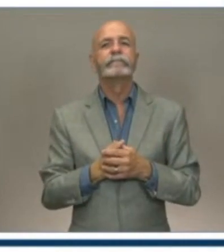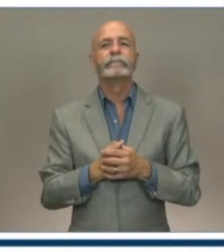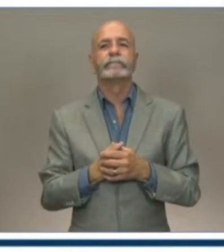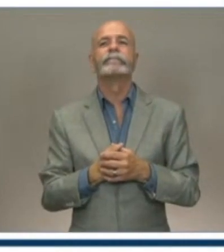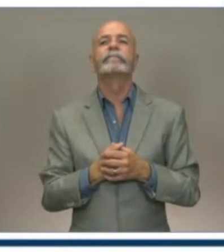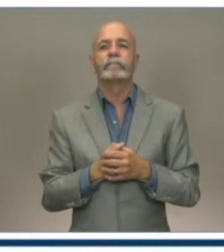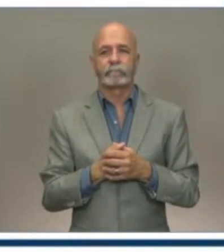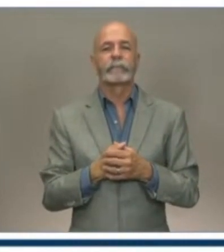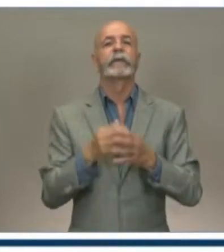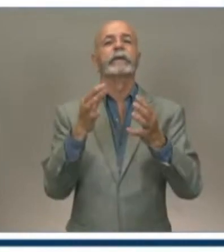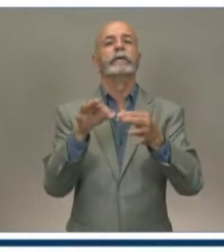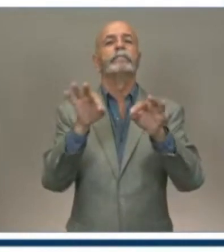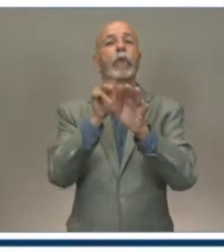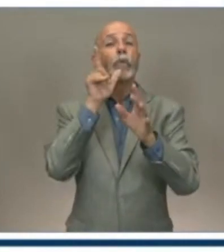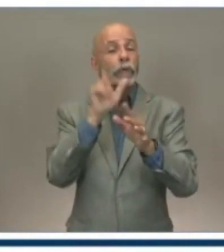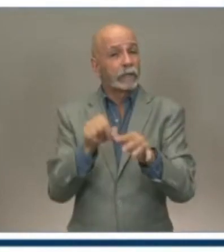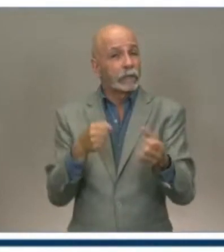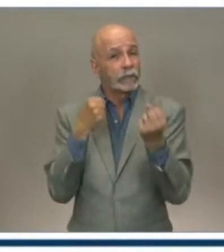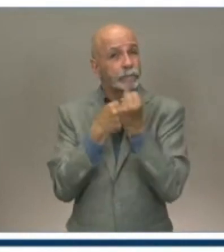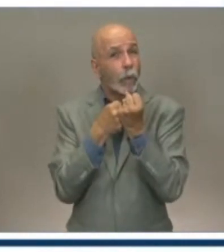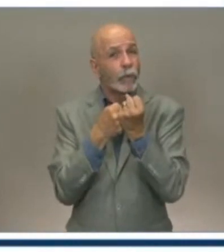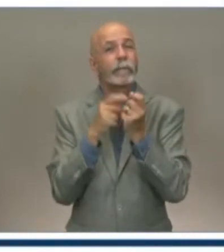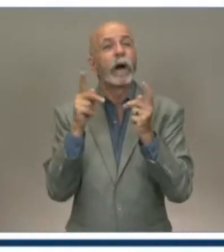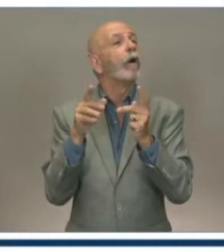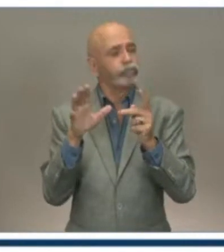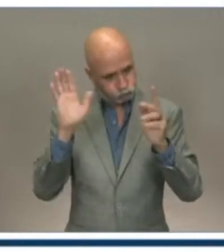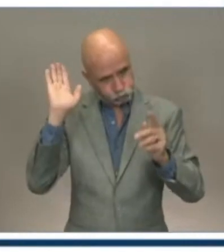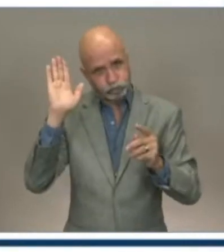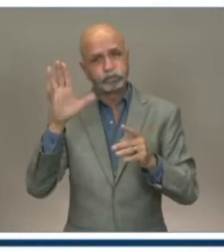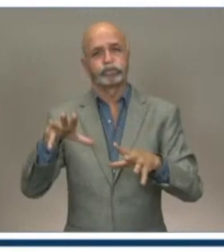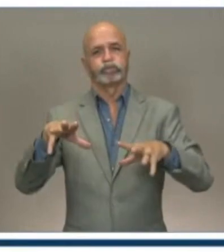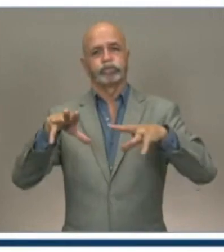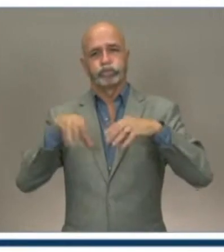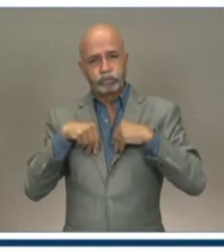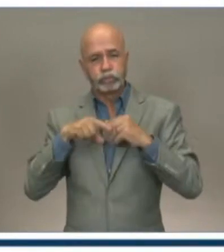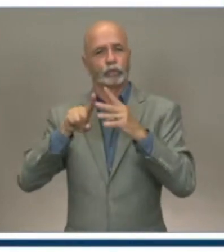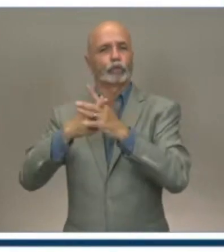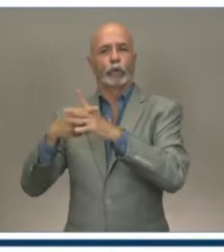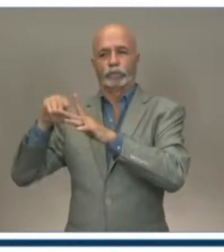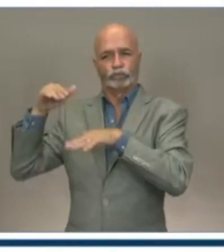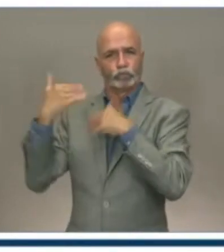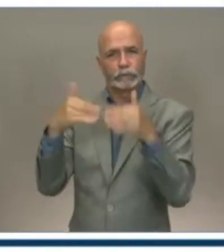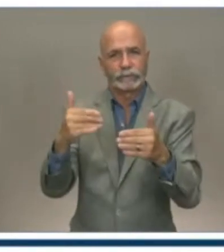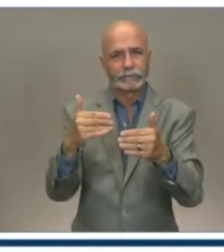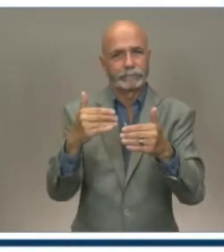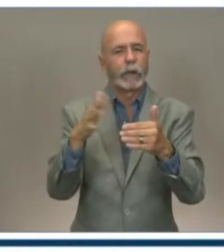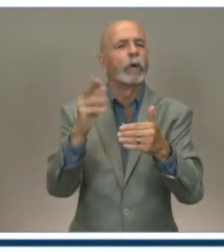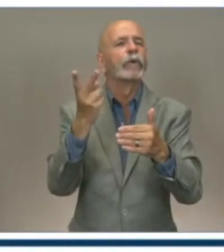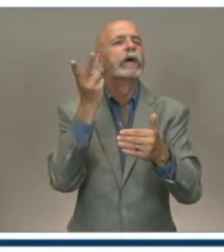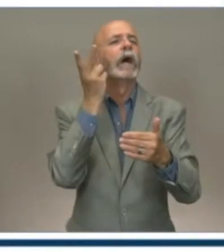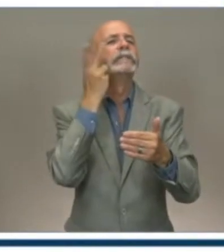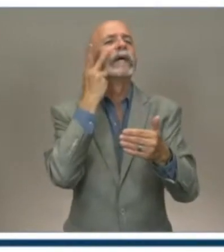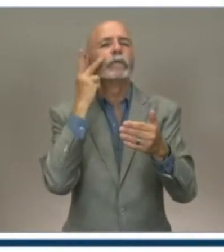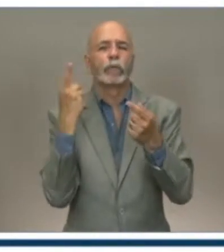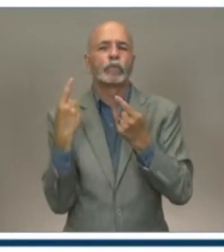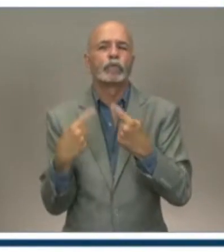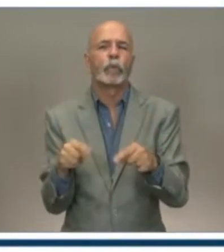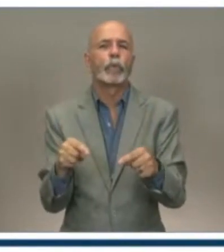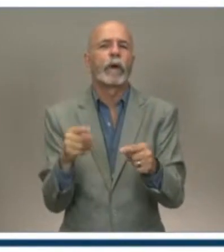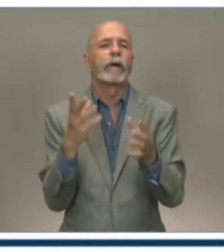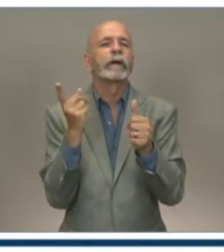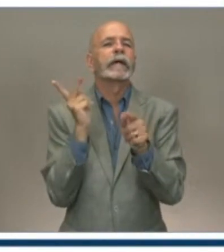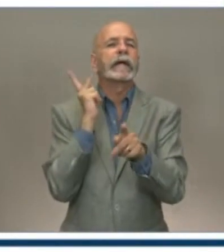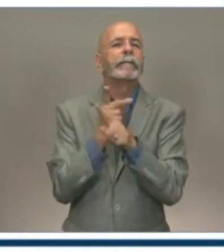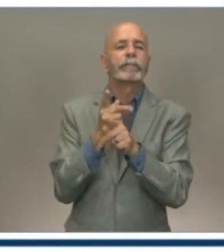process. So we'll continue to listen. But I still believe, and I'll continue to listen to examples and stuff, but I